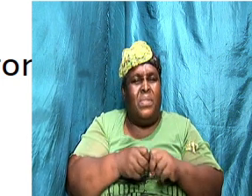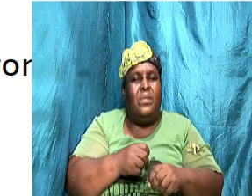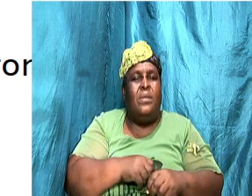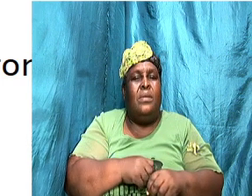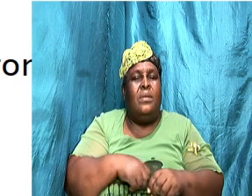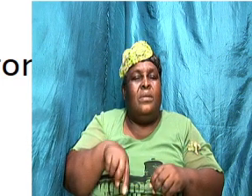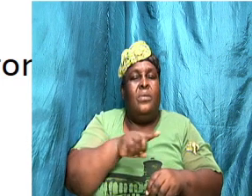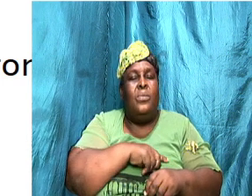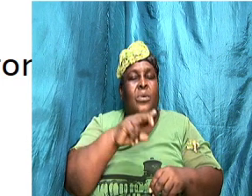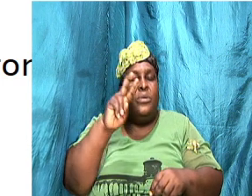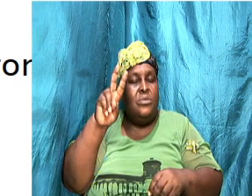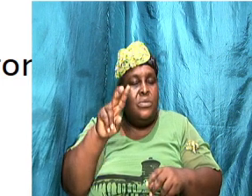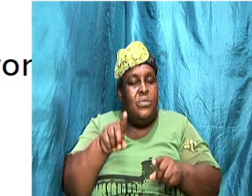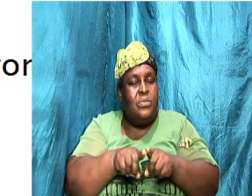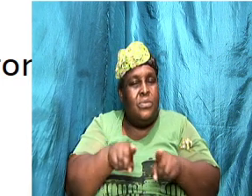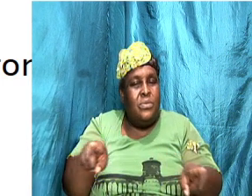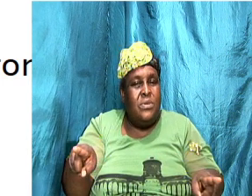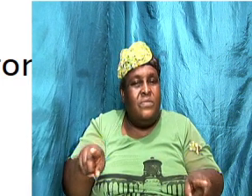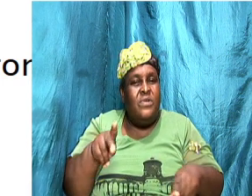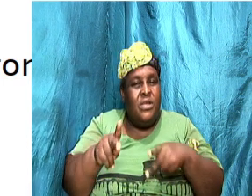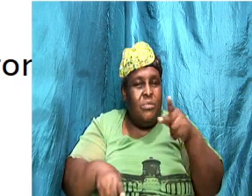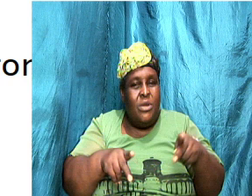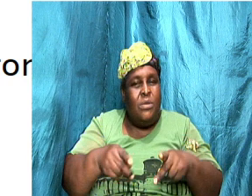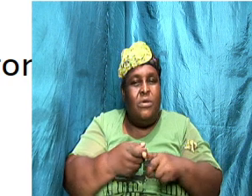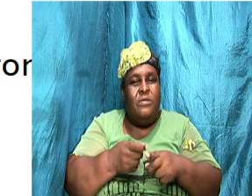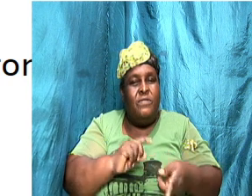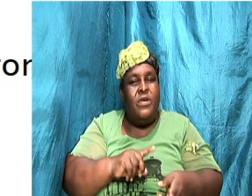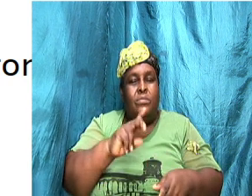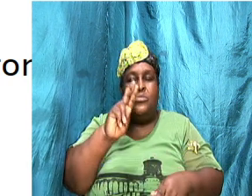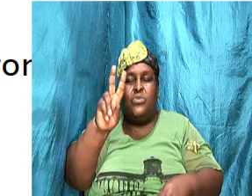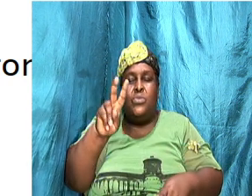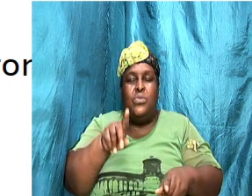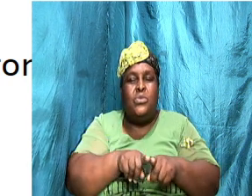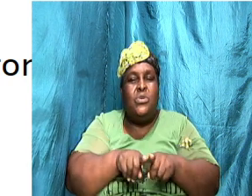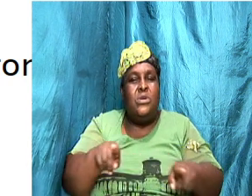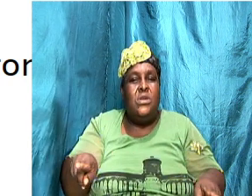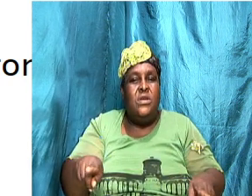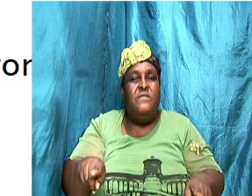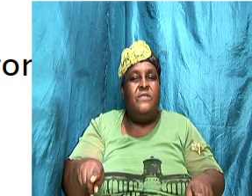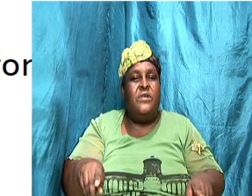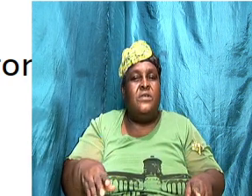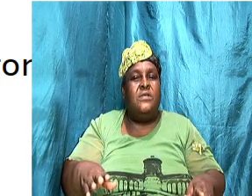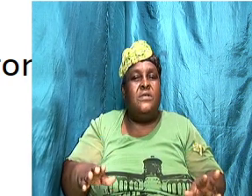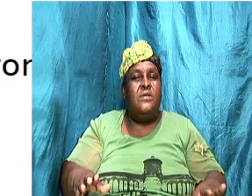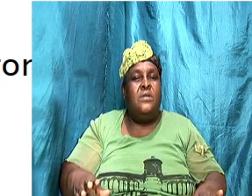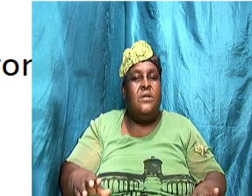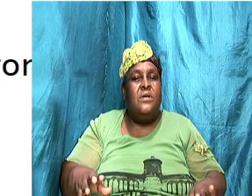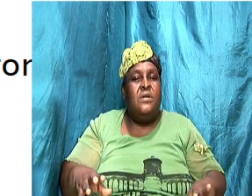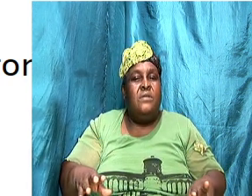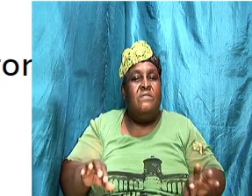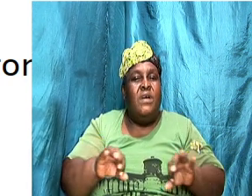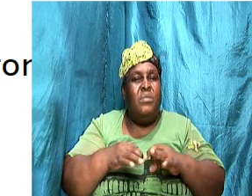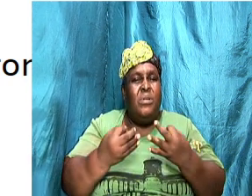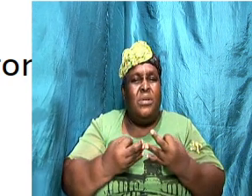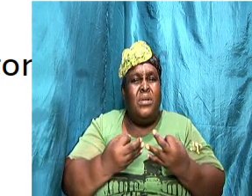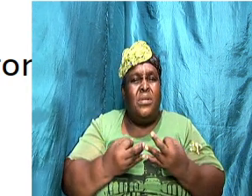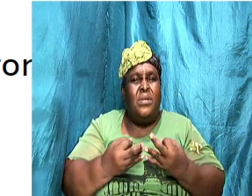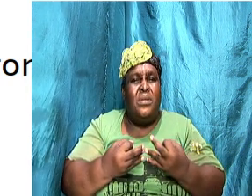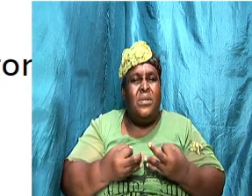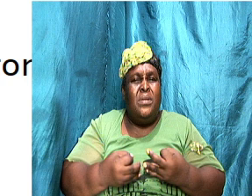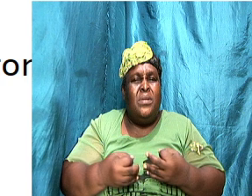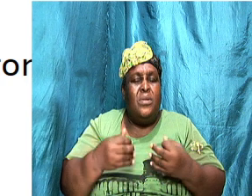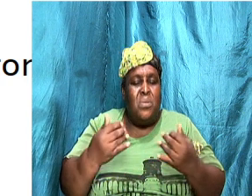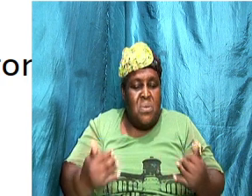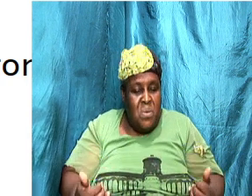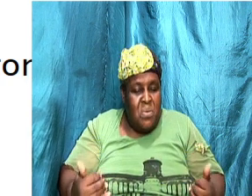two different people from two different backgrounds so yes we enjoyed each other in the enchanted stage but now we are coming to